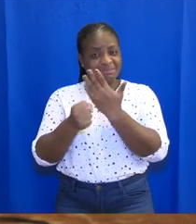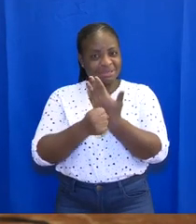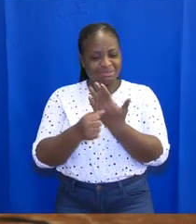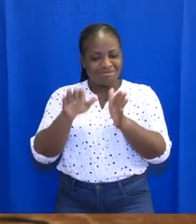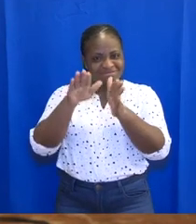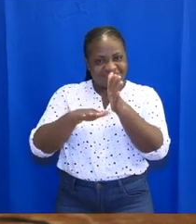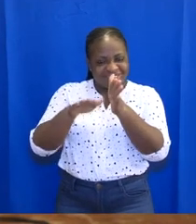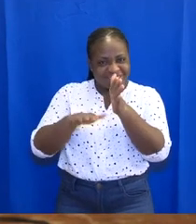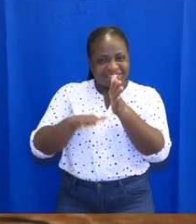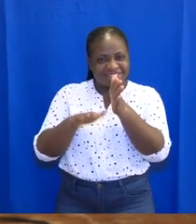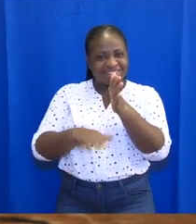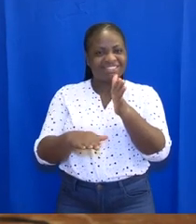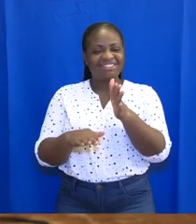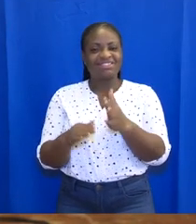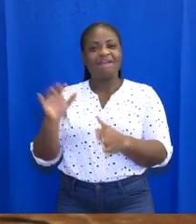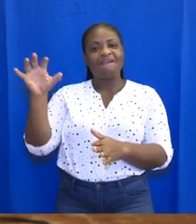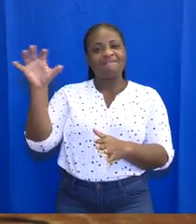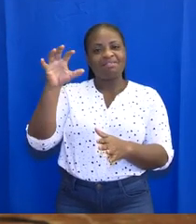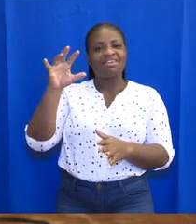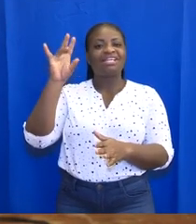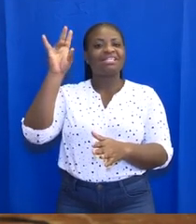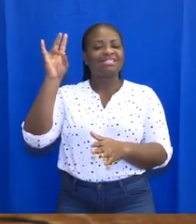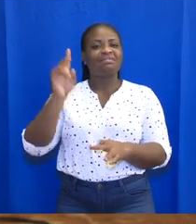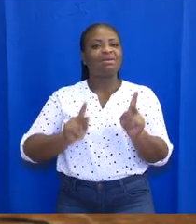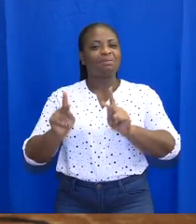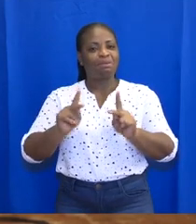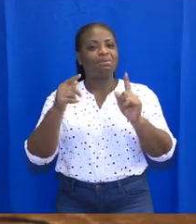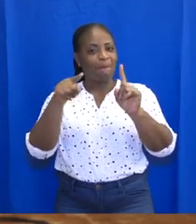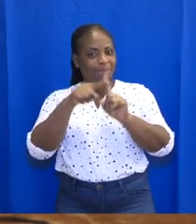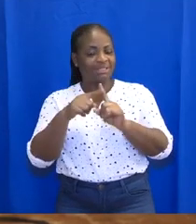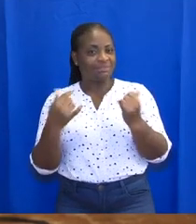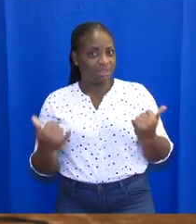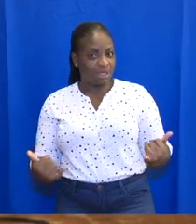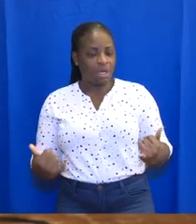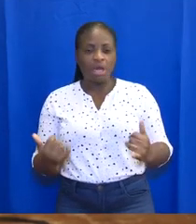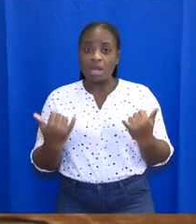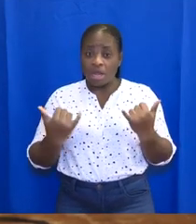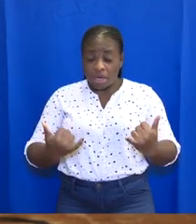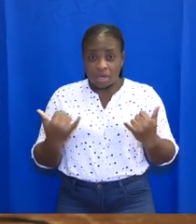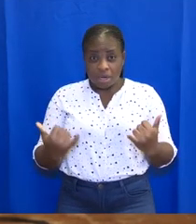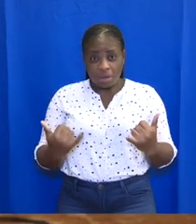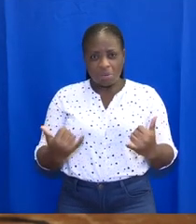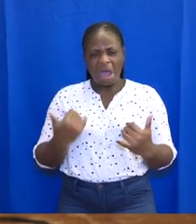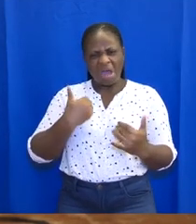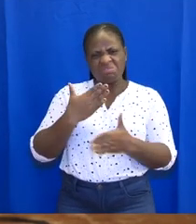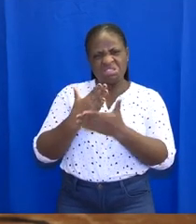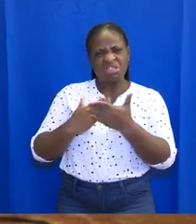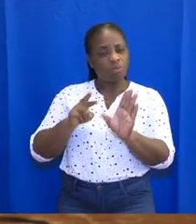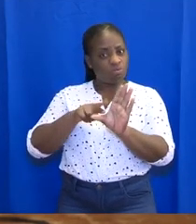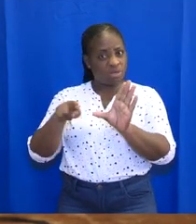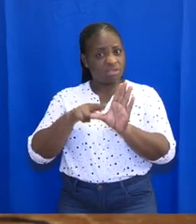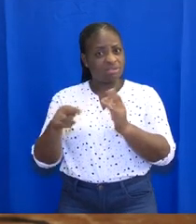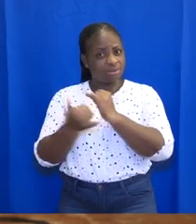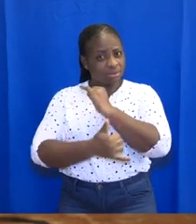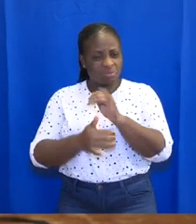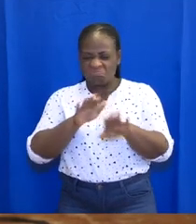reduced considerably to 507 persons. There are currently some regions in the country